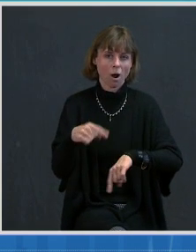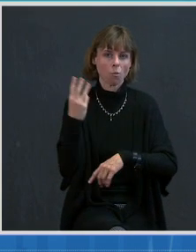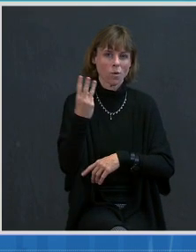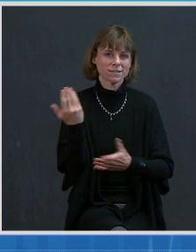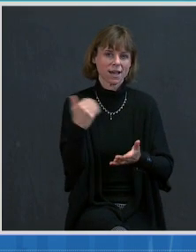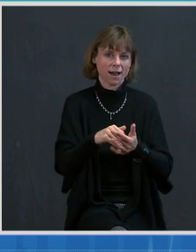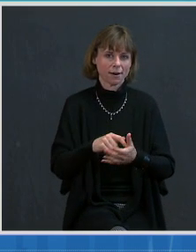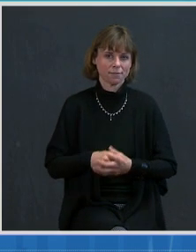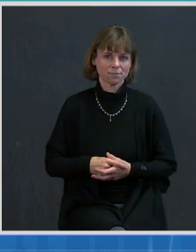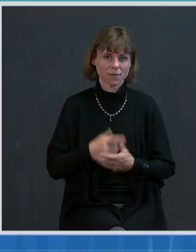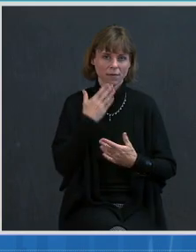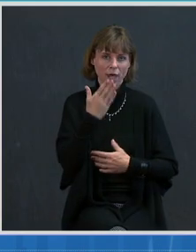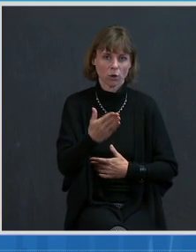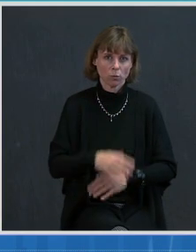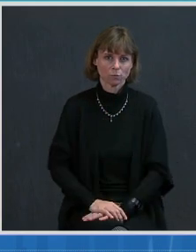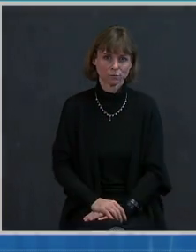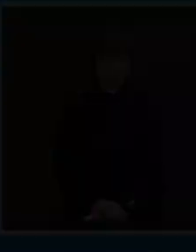again. Thank you.